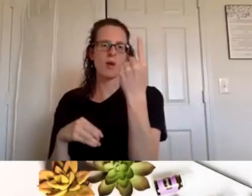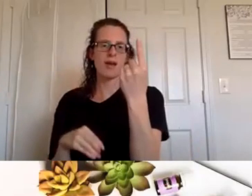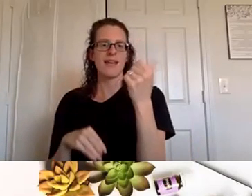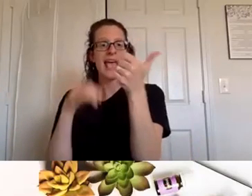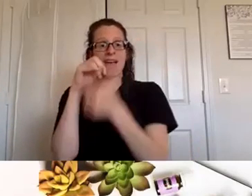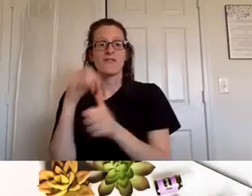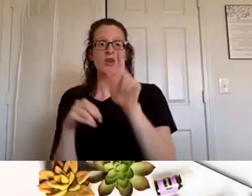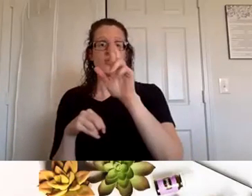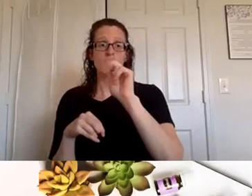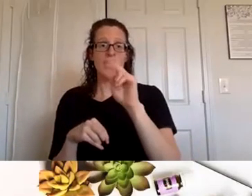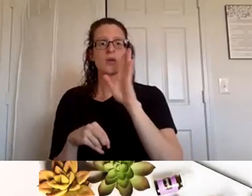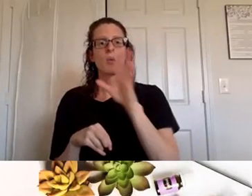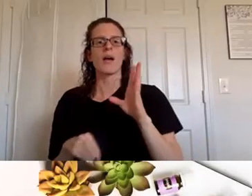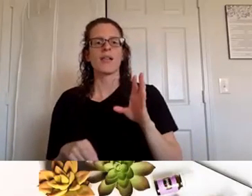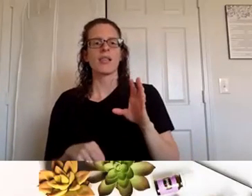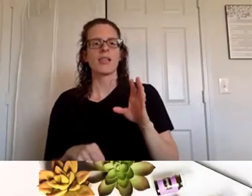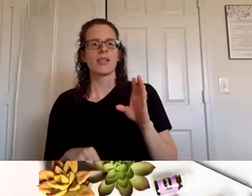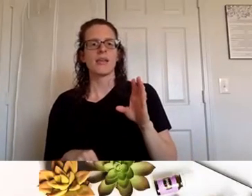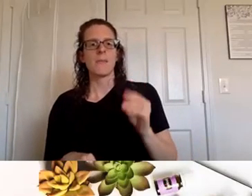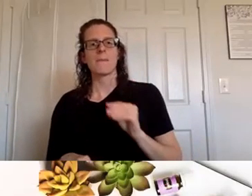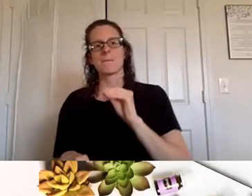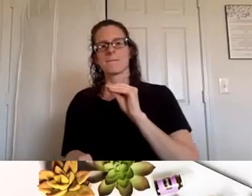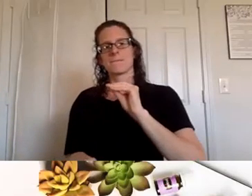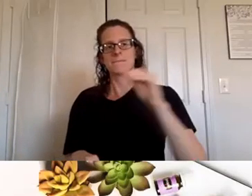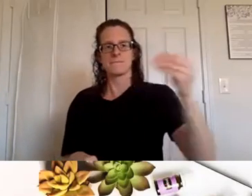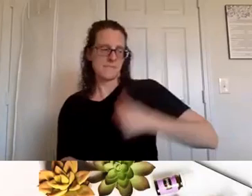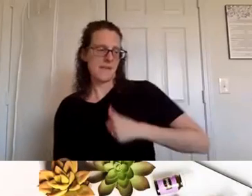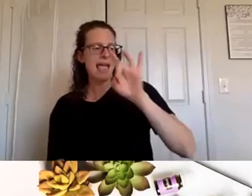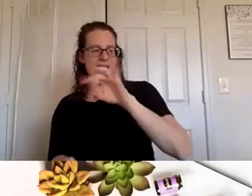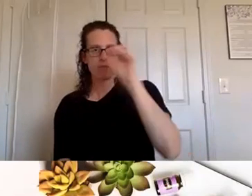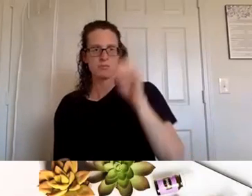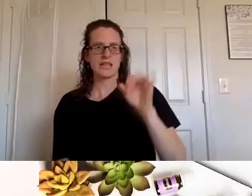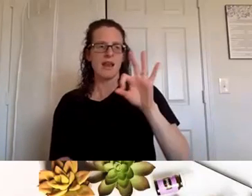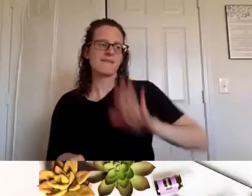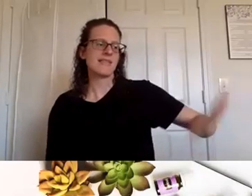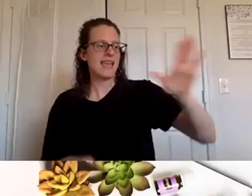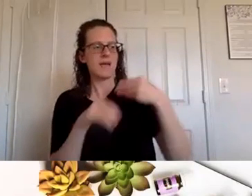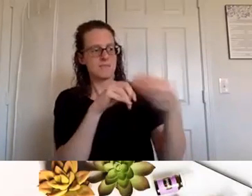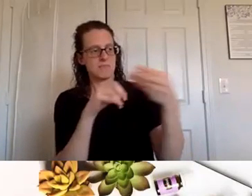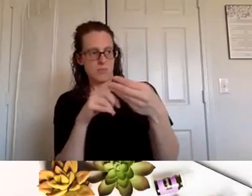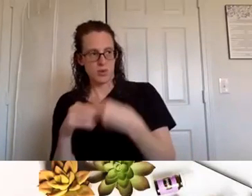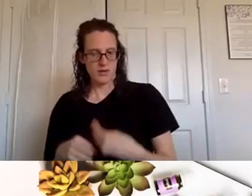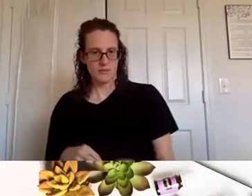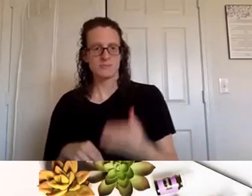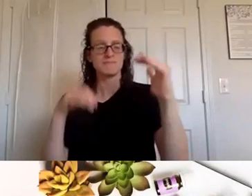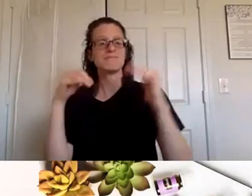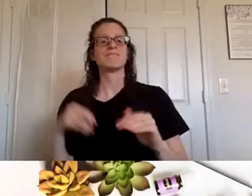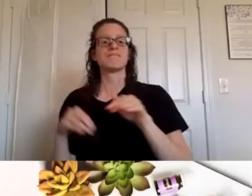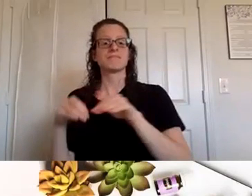eight percent of what they purchase okay um and then level two